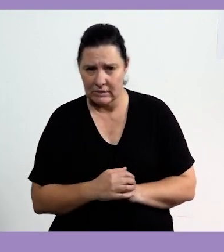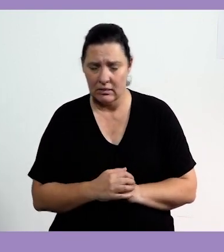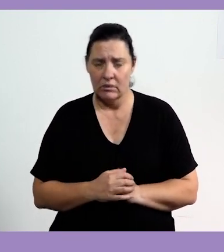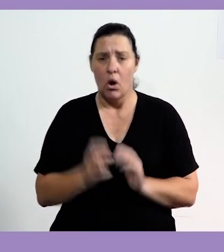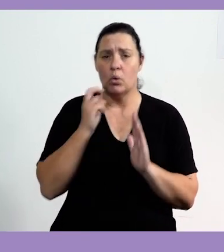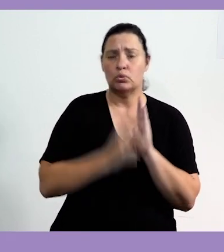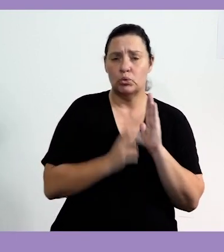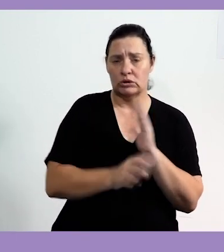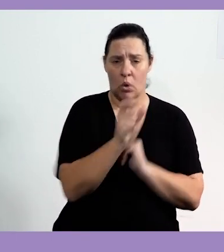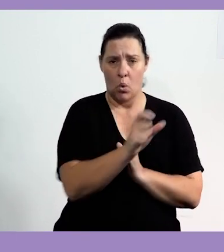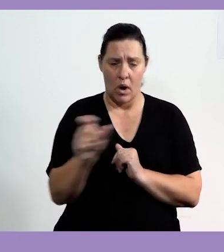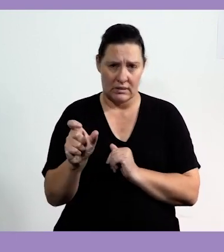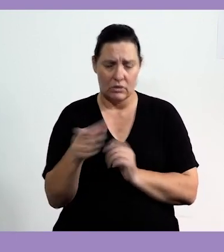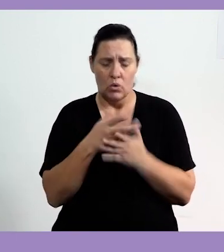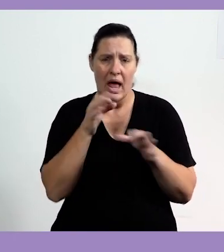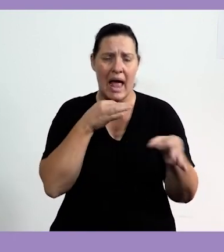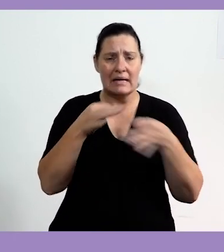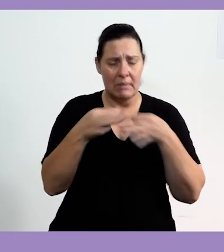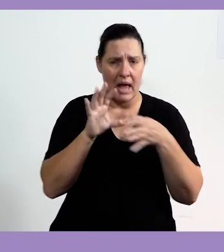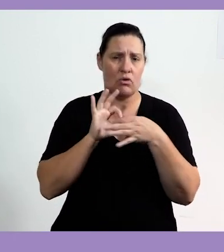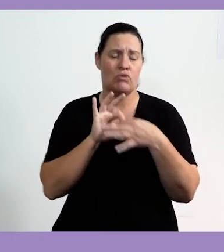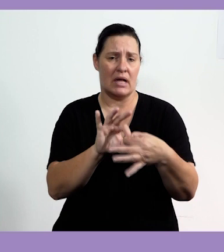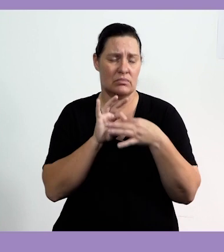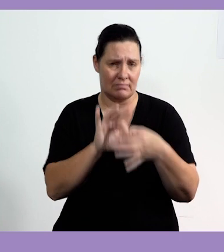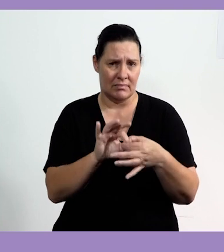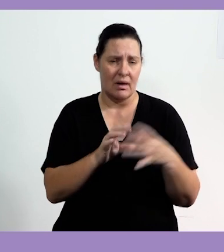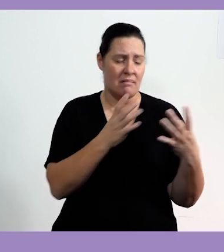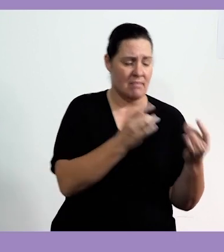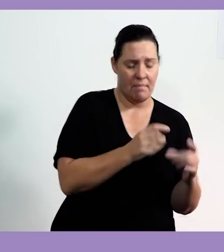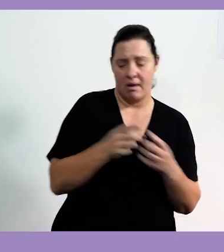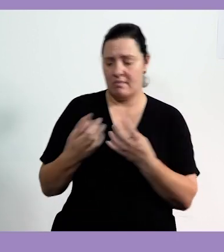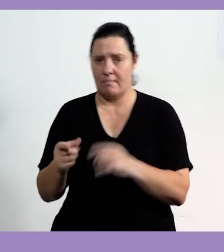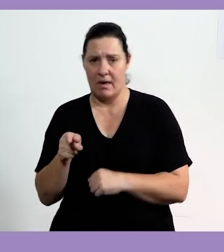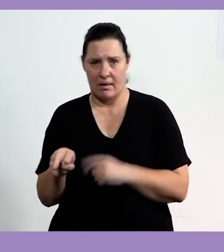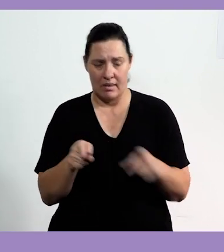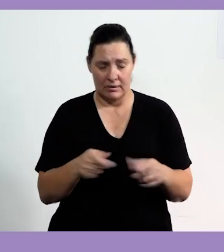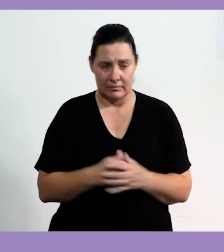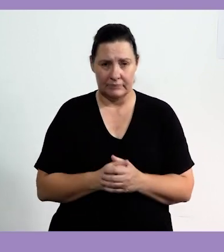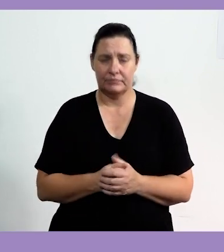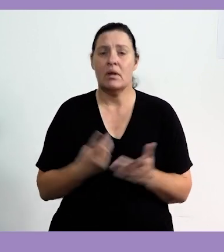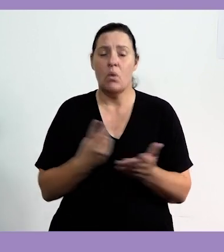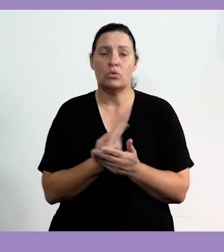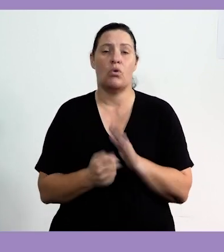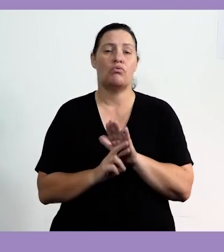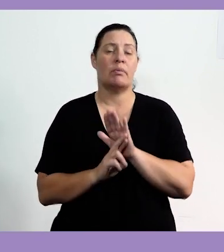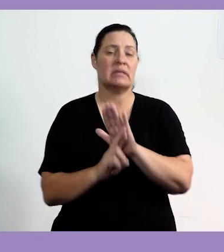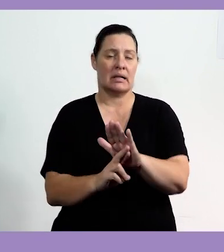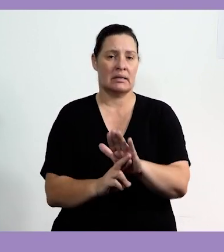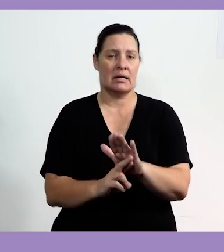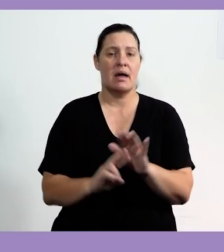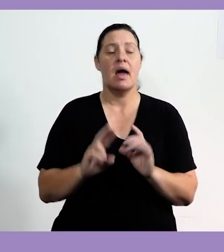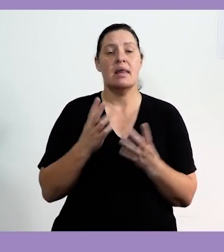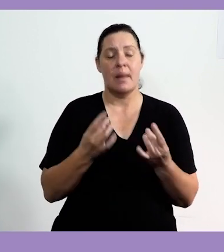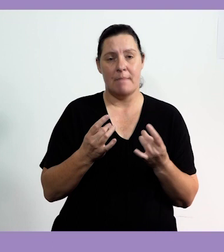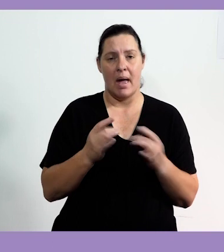write rules in words to describe relationships between numbers and represent